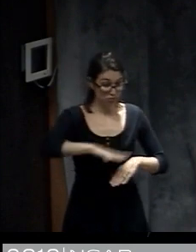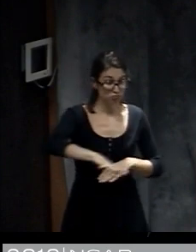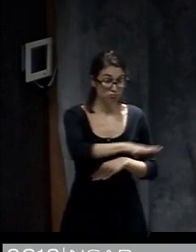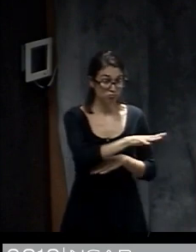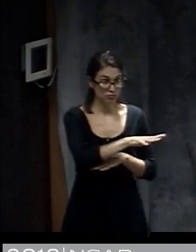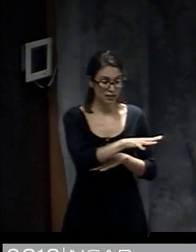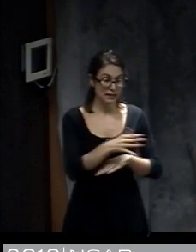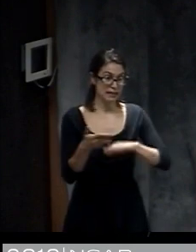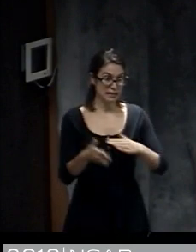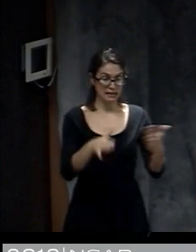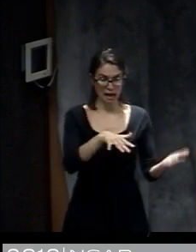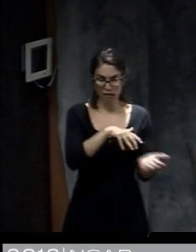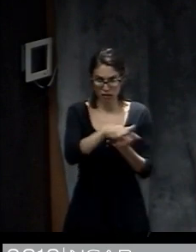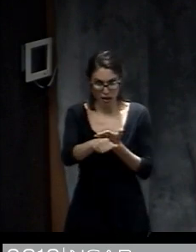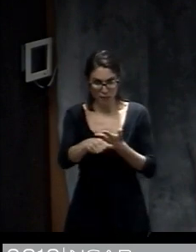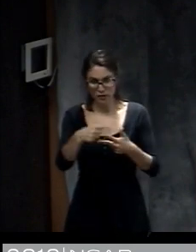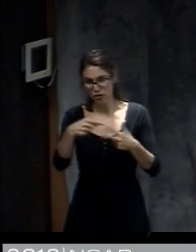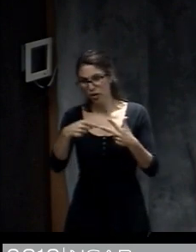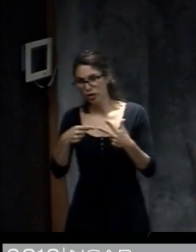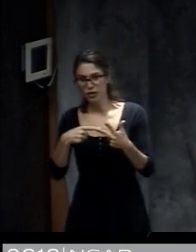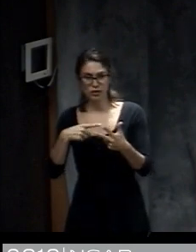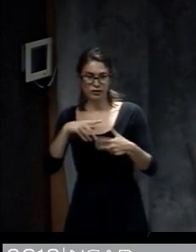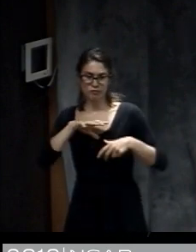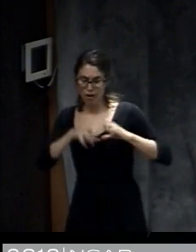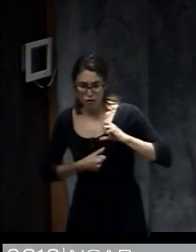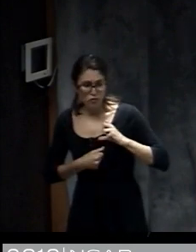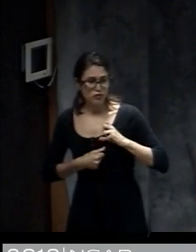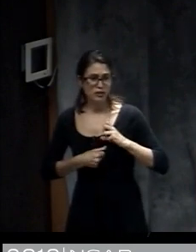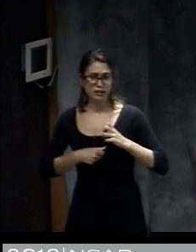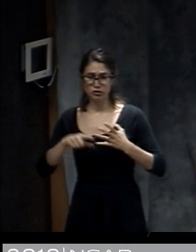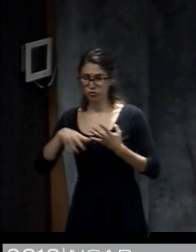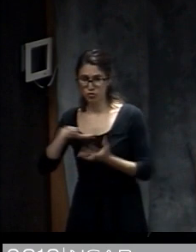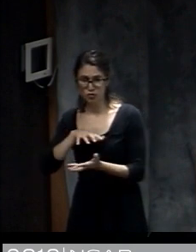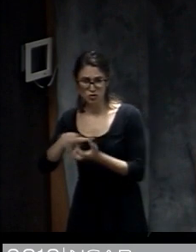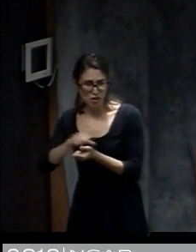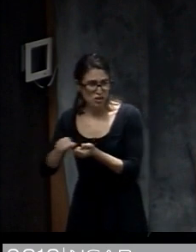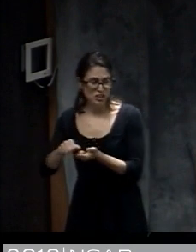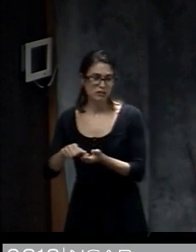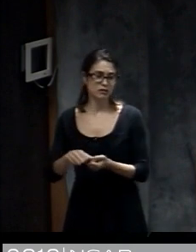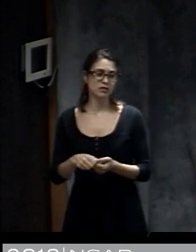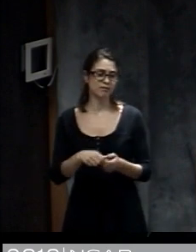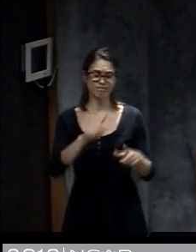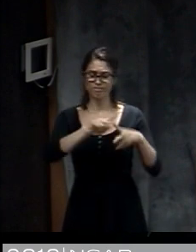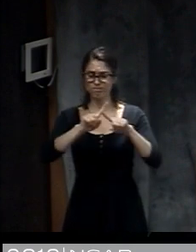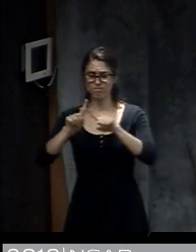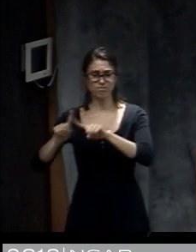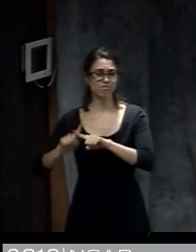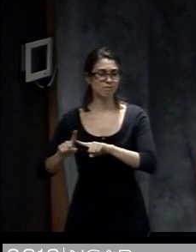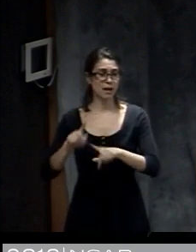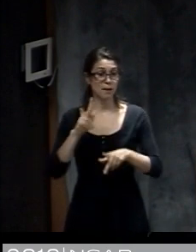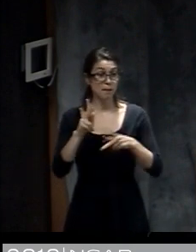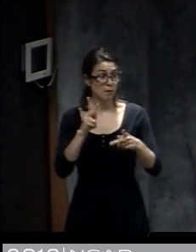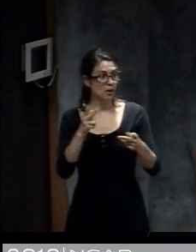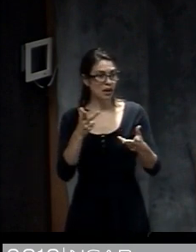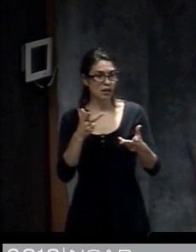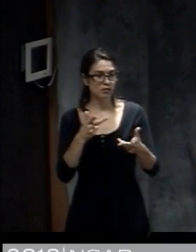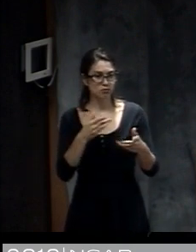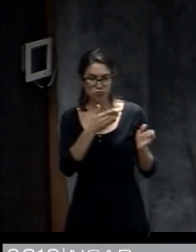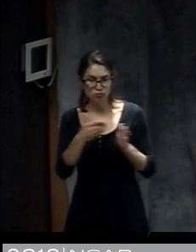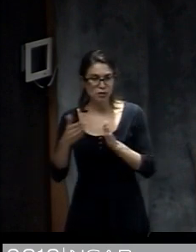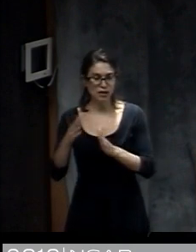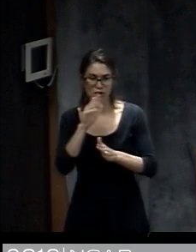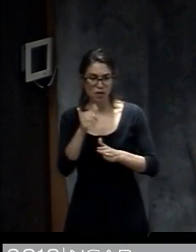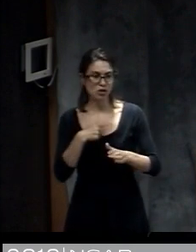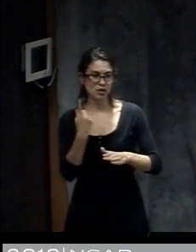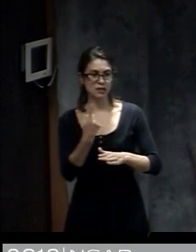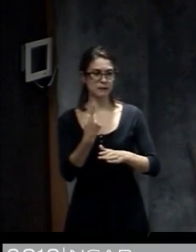that are death, damage, disruption, misery, all kinds of other things. And people can take protective actions such as evacuating or boarding up their homes or so on that